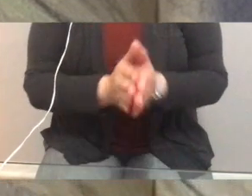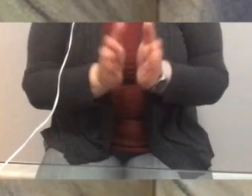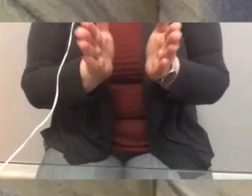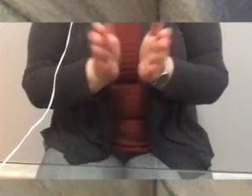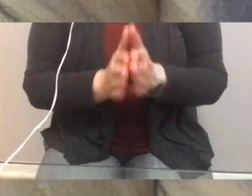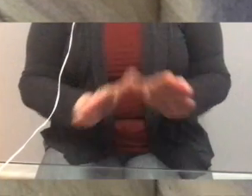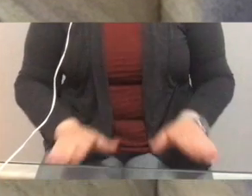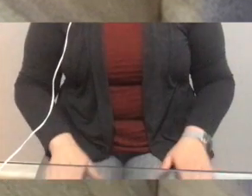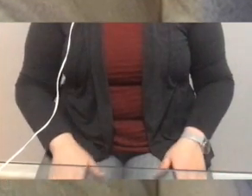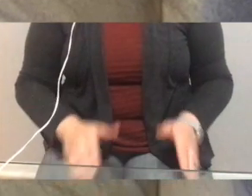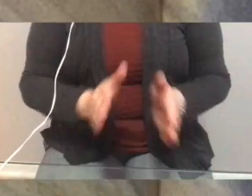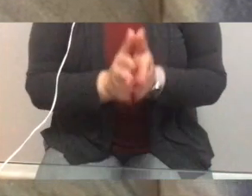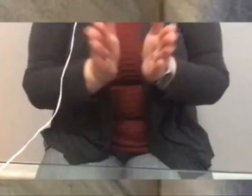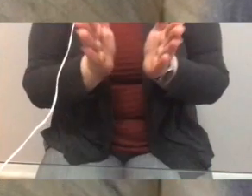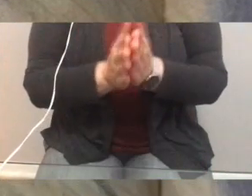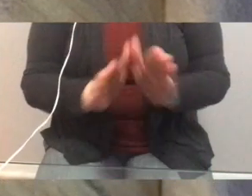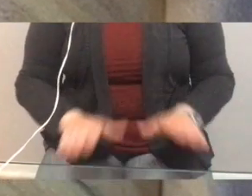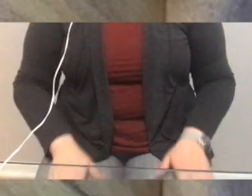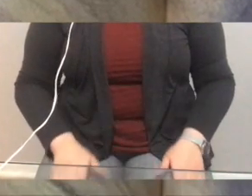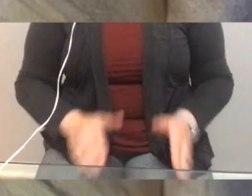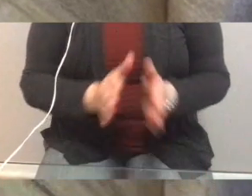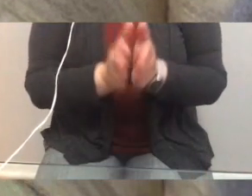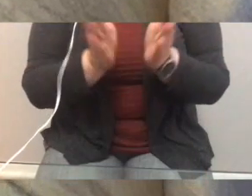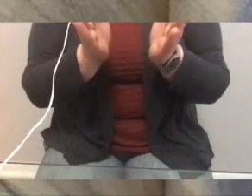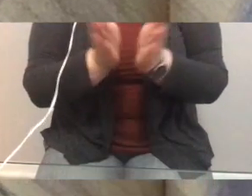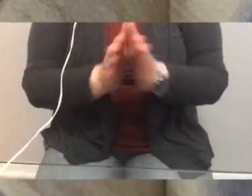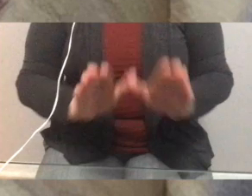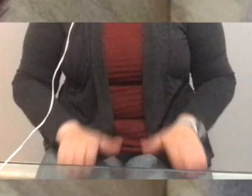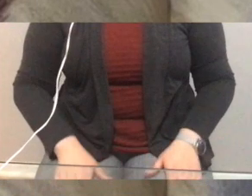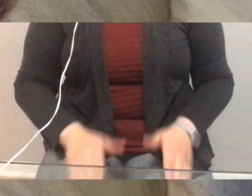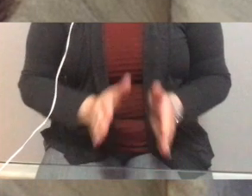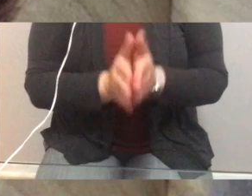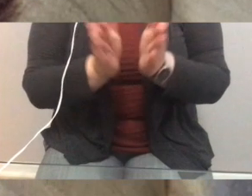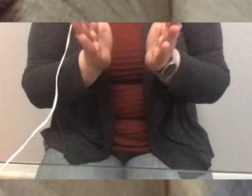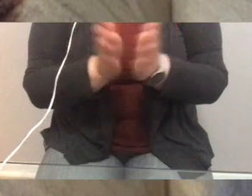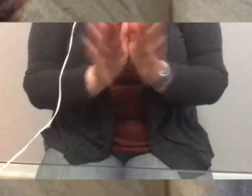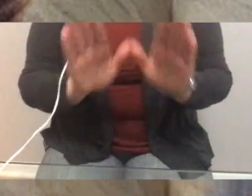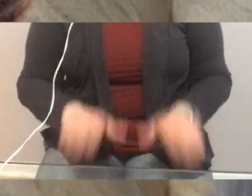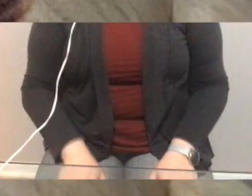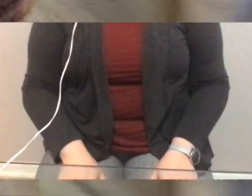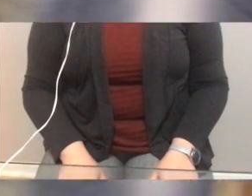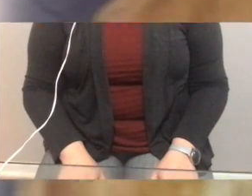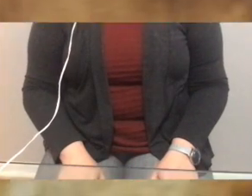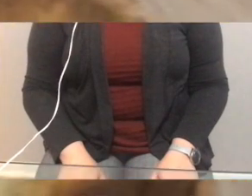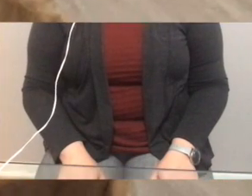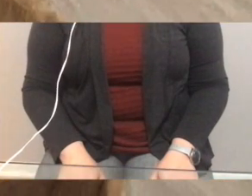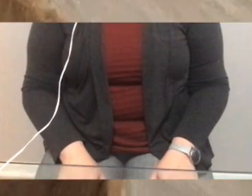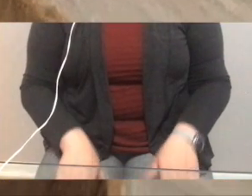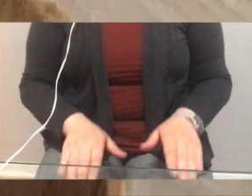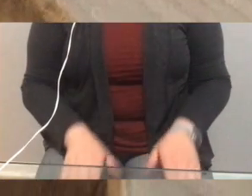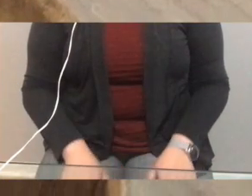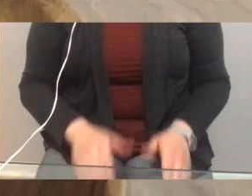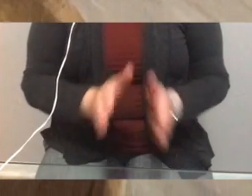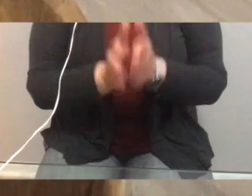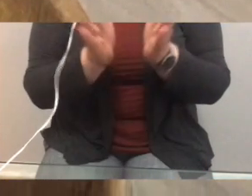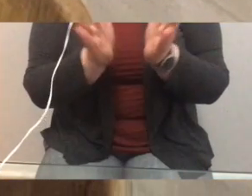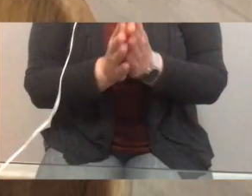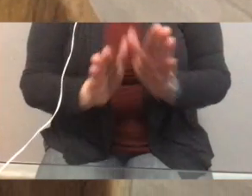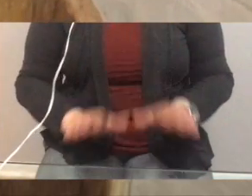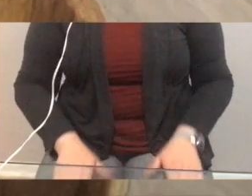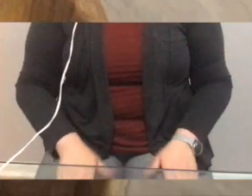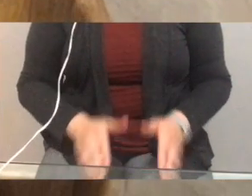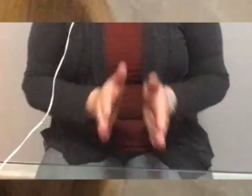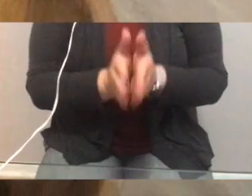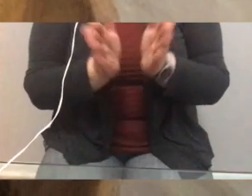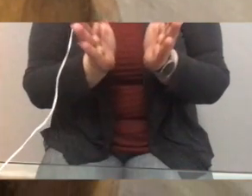Liza the stone is to dry dear Liza to dry wet the stone